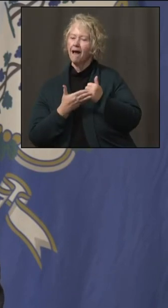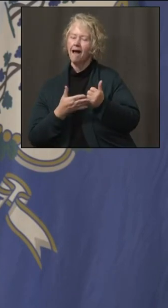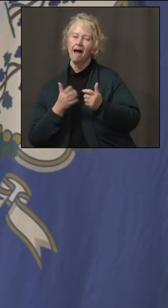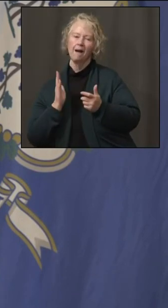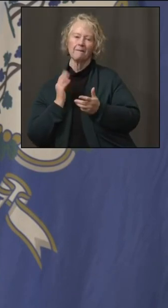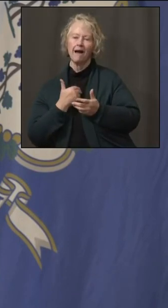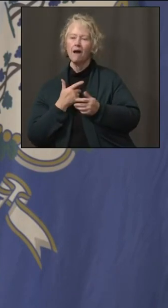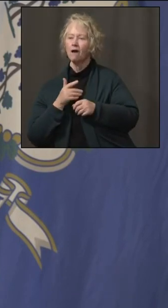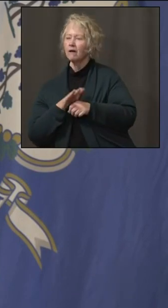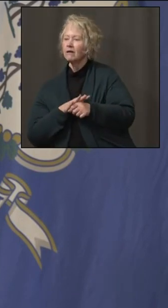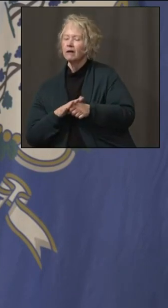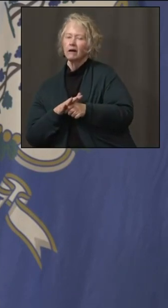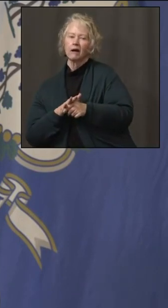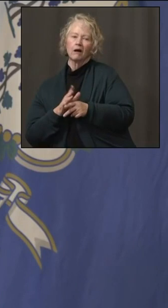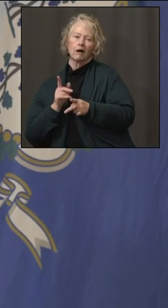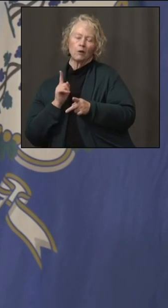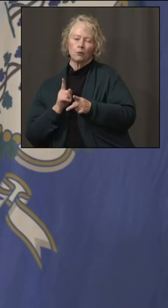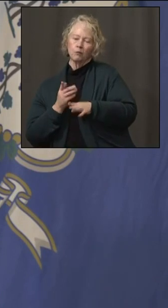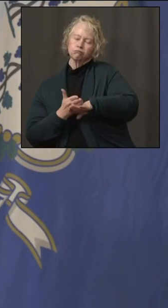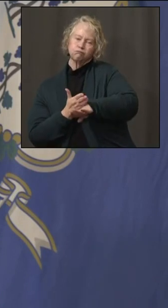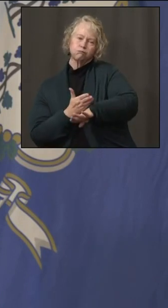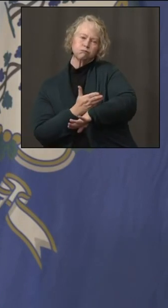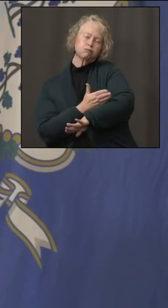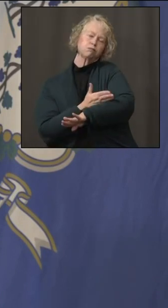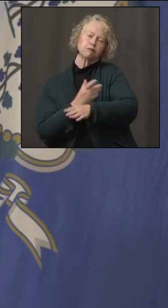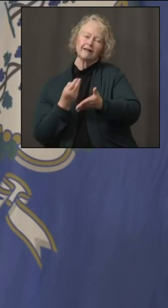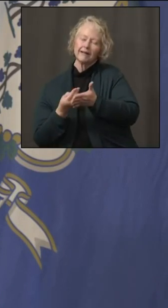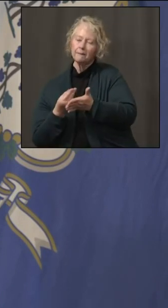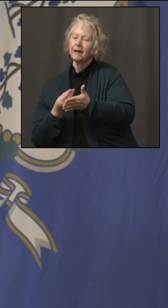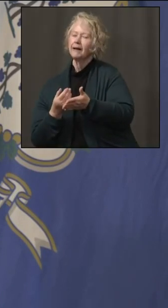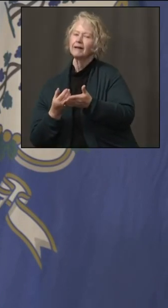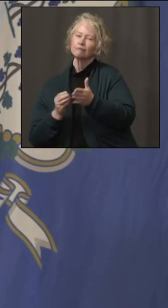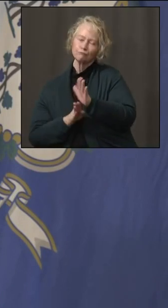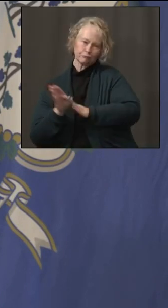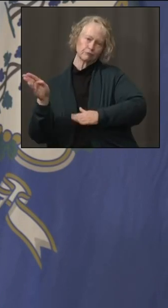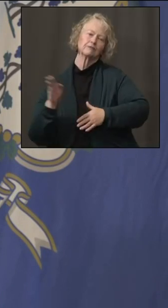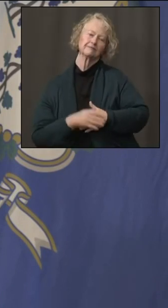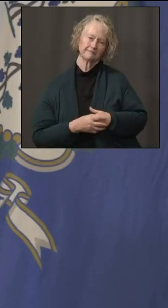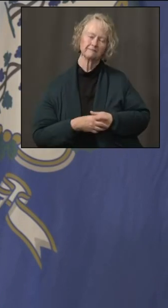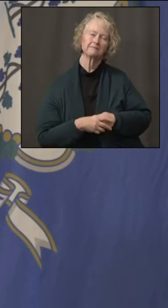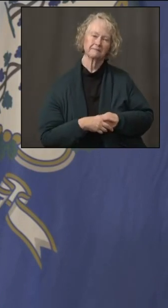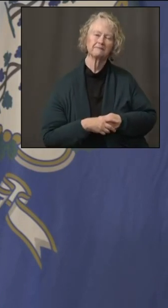to power through that recession, it's going to be really important for us. Thank you.